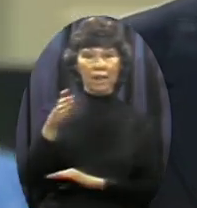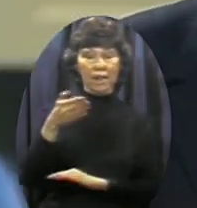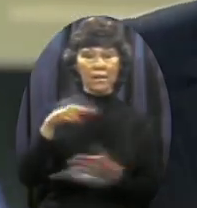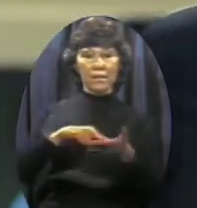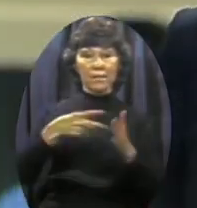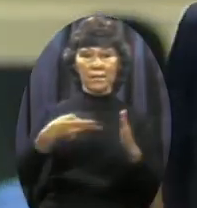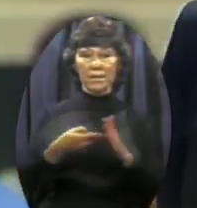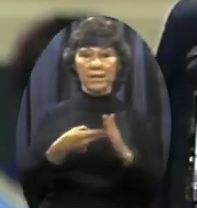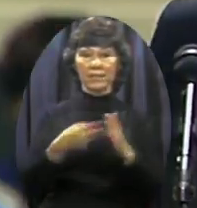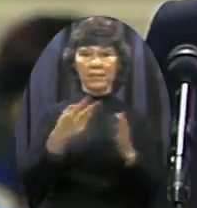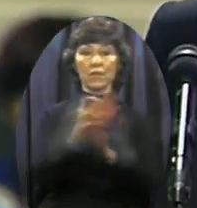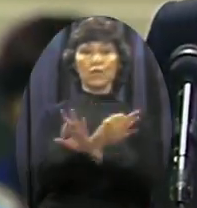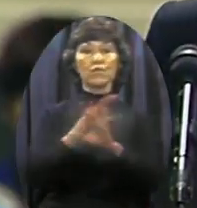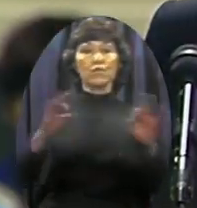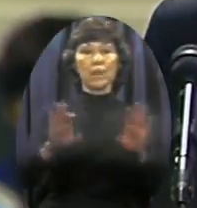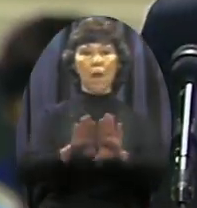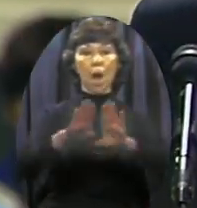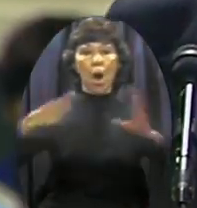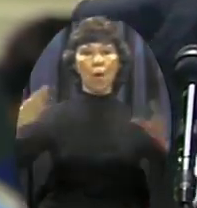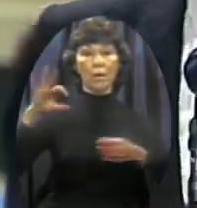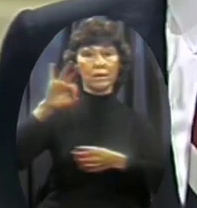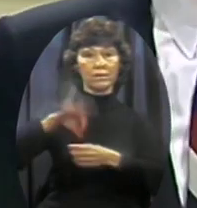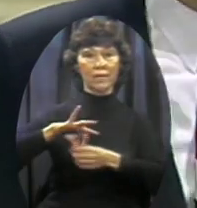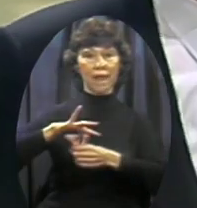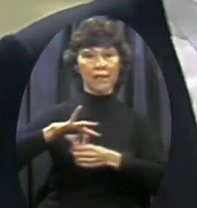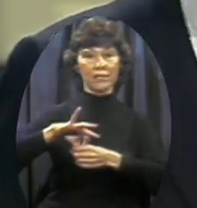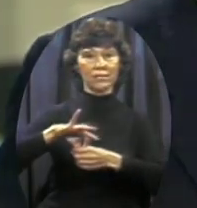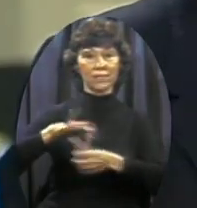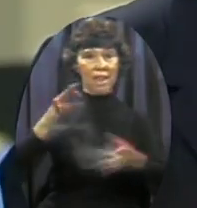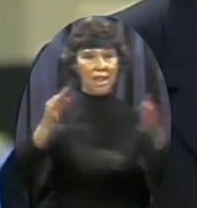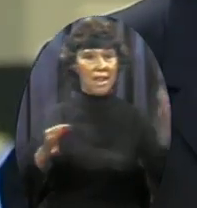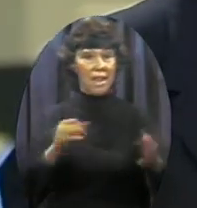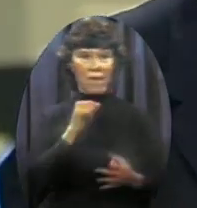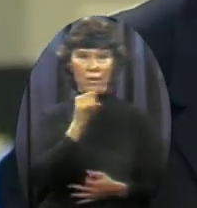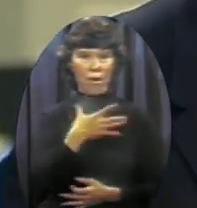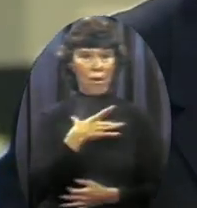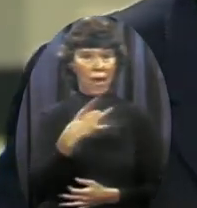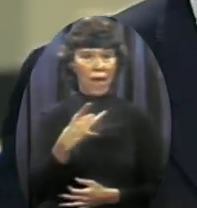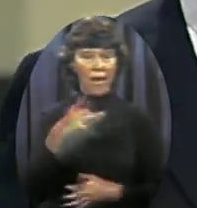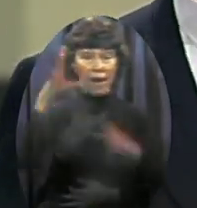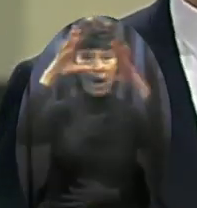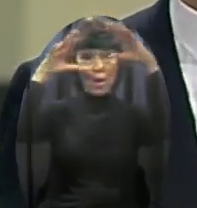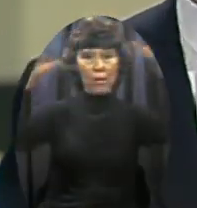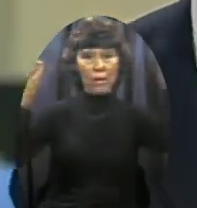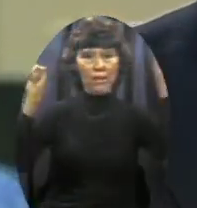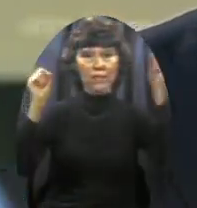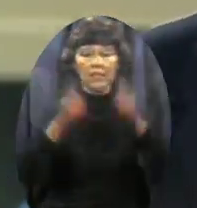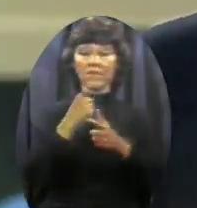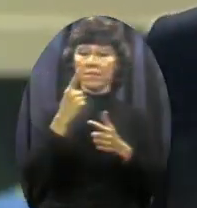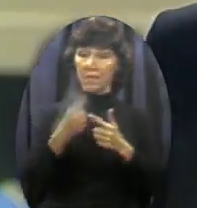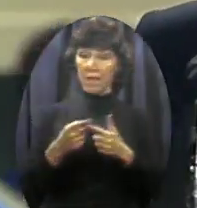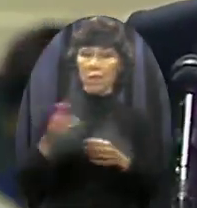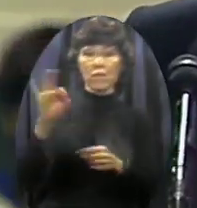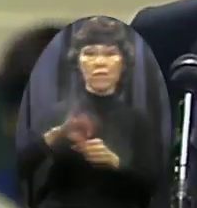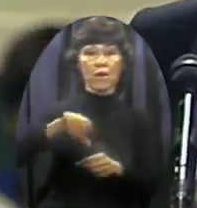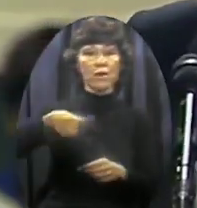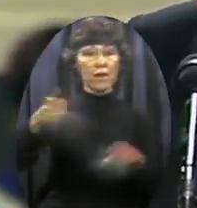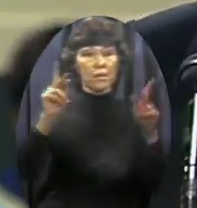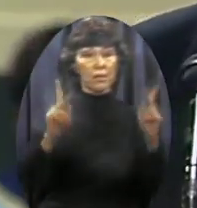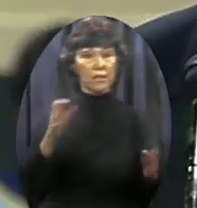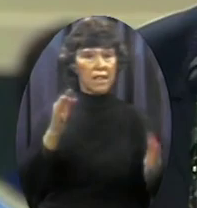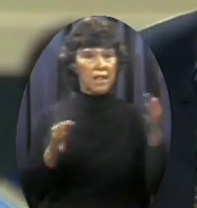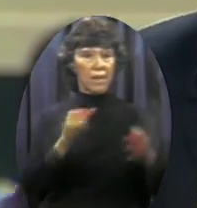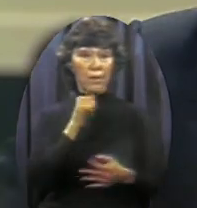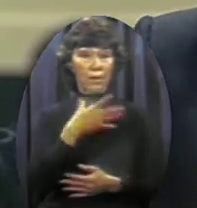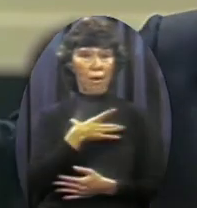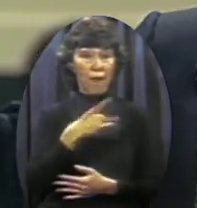like our president We'll run somebody else for president If we don't like our senator We'll run somebody else If don't like our congressman We'll run